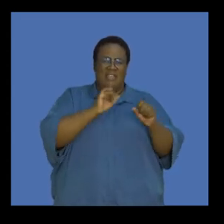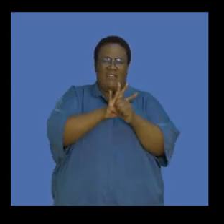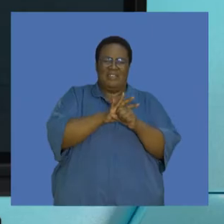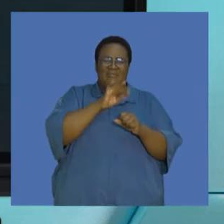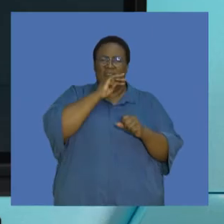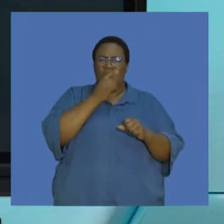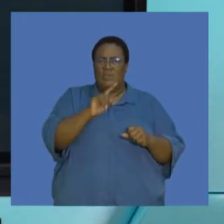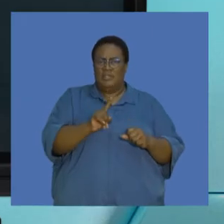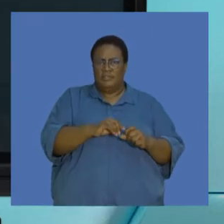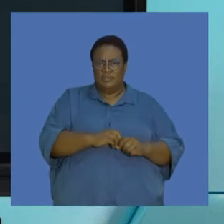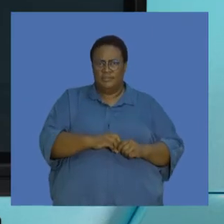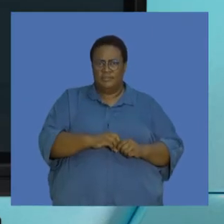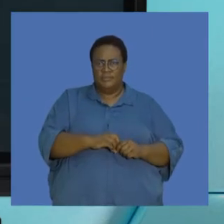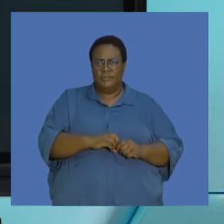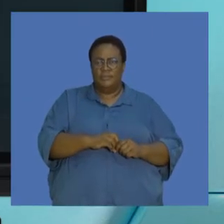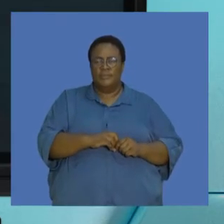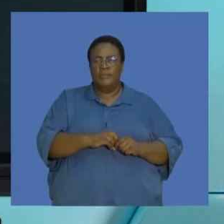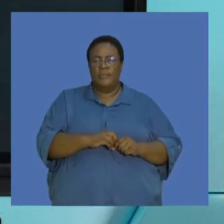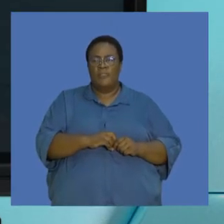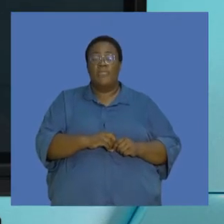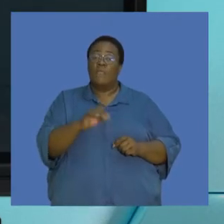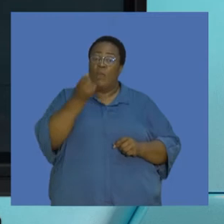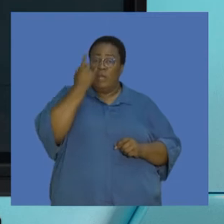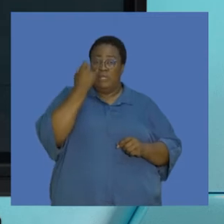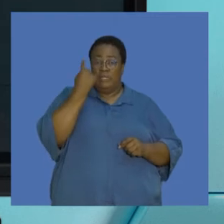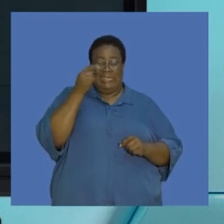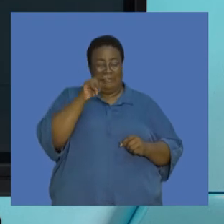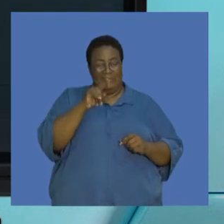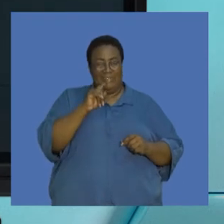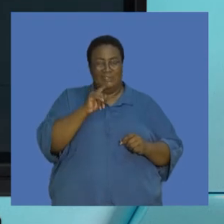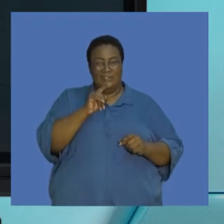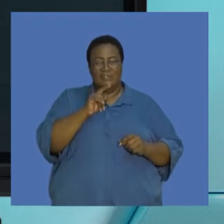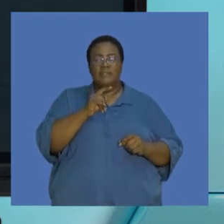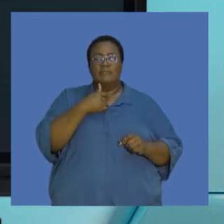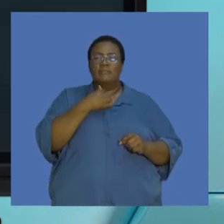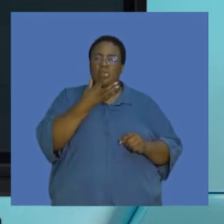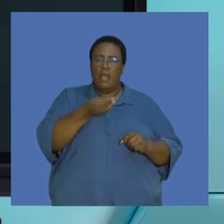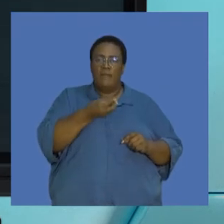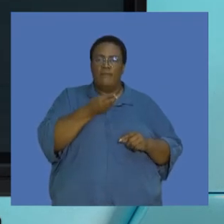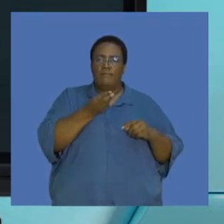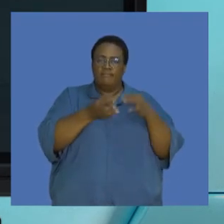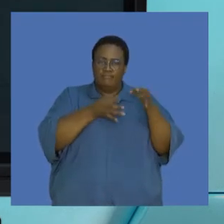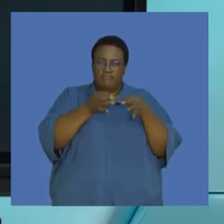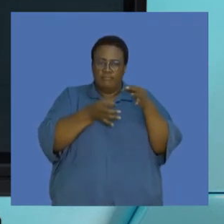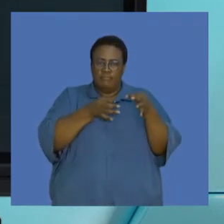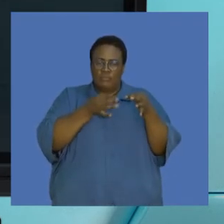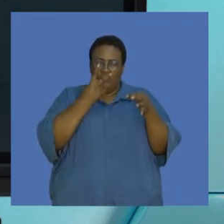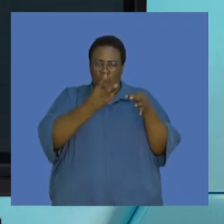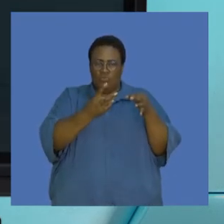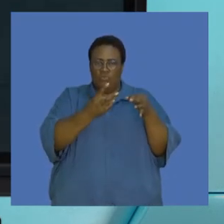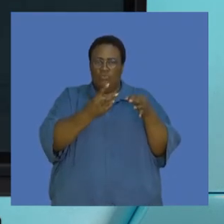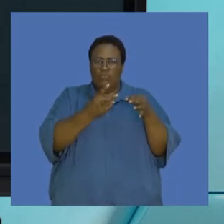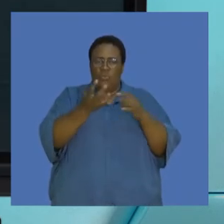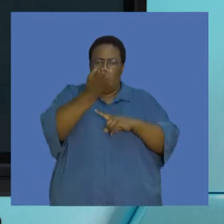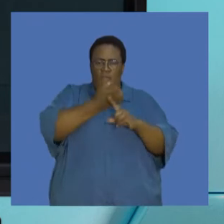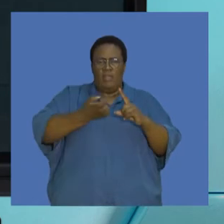heard of this concept, the greenhouse effect. And to understand this concept, I've put in an illustration, and that's to look at